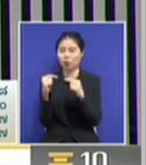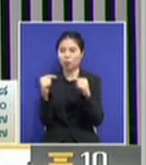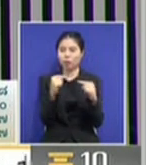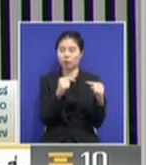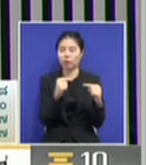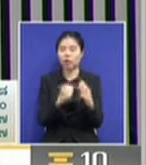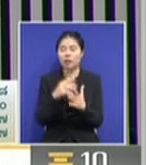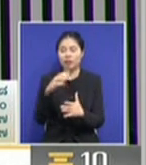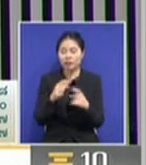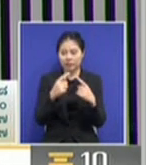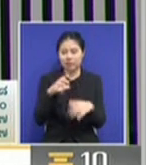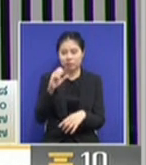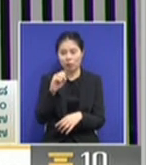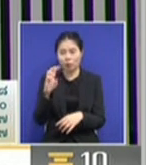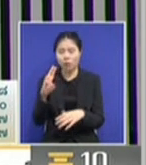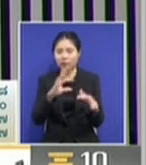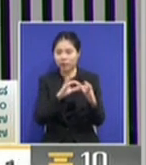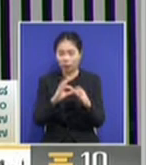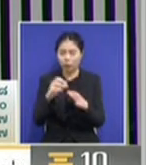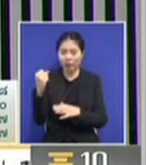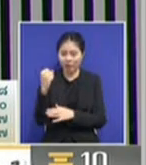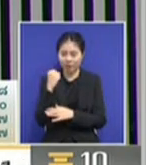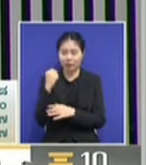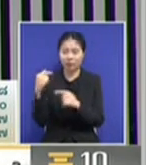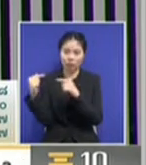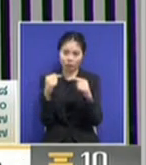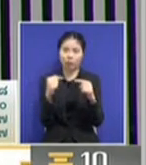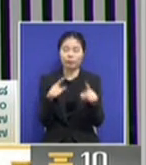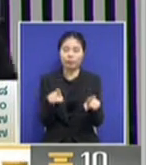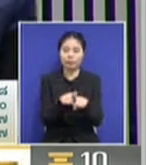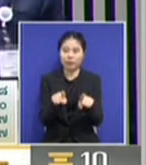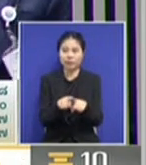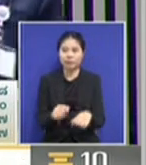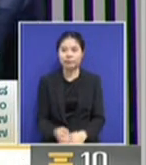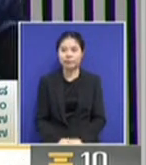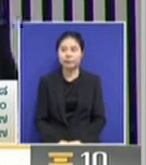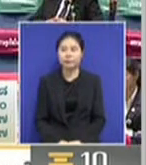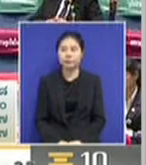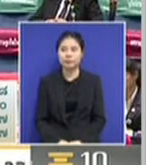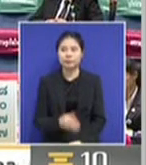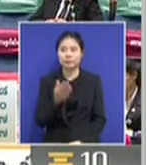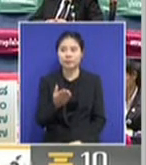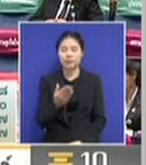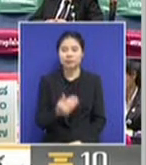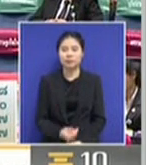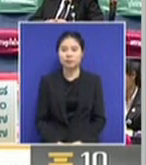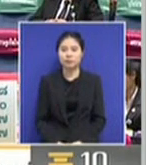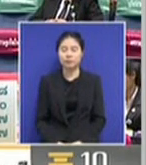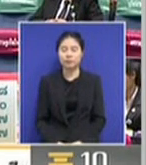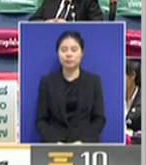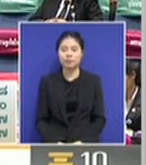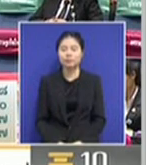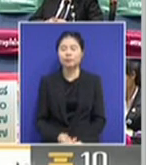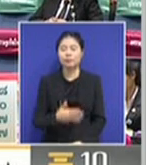he's speaking against General Prayut Jan O'Sha returning as Prime Minister. Yes. It's the turn of